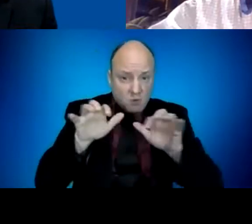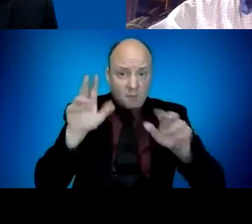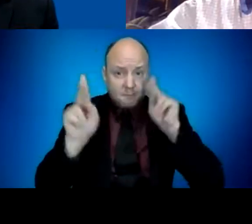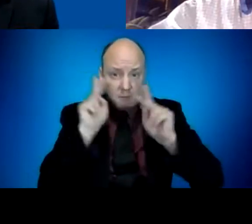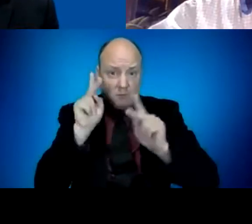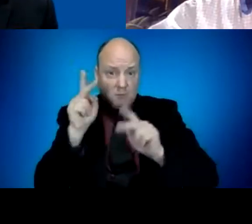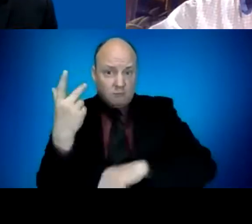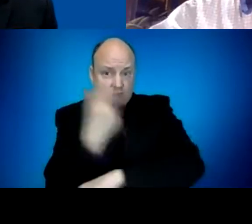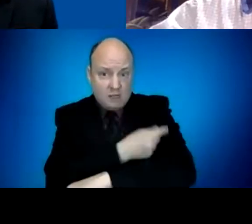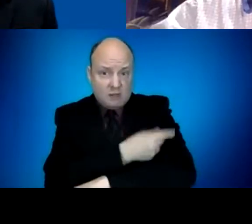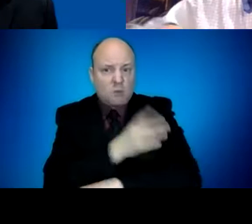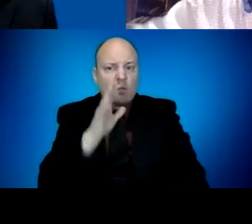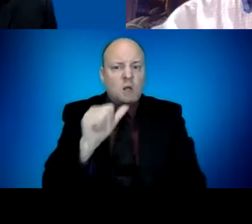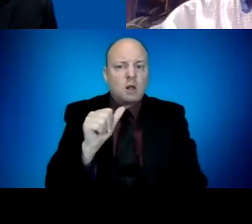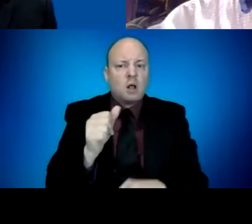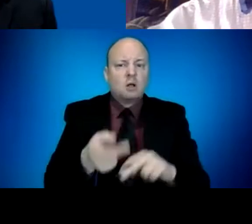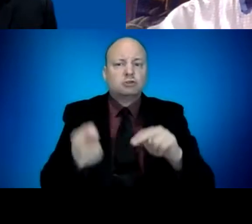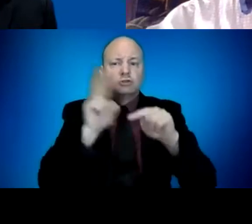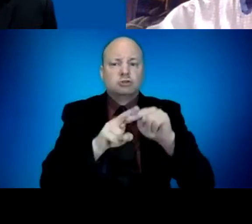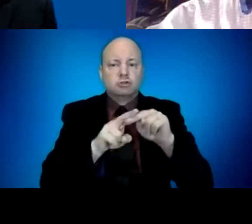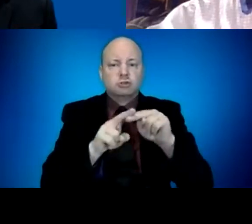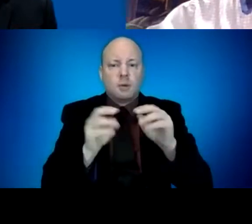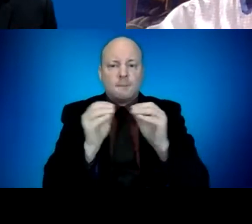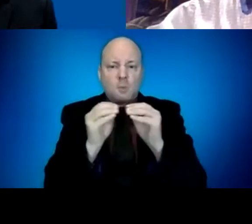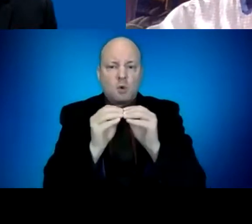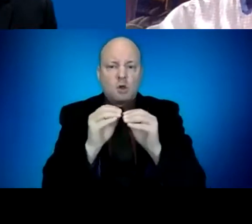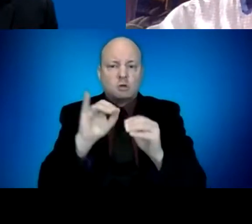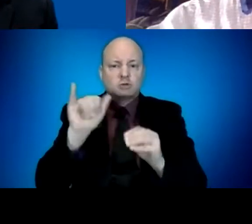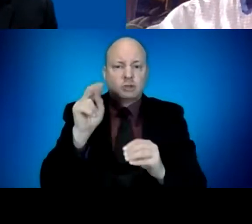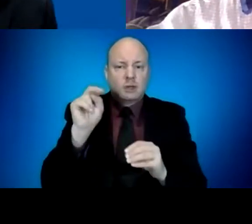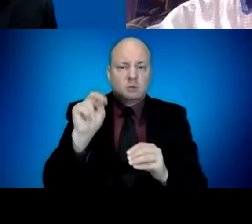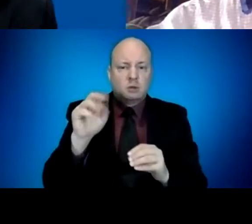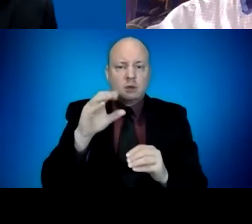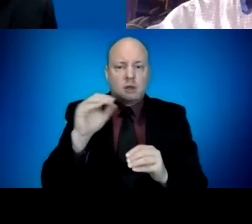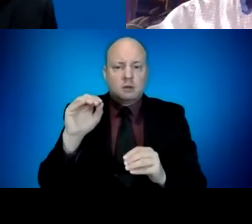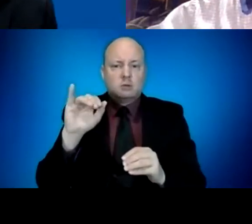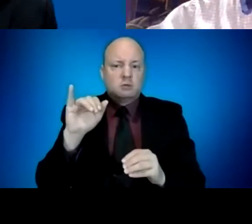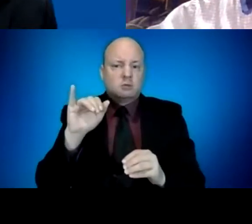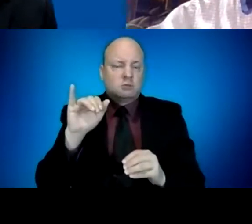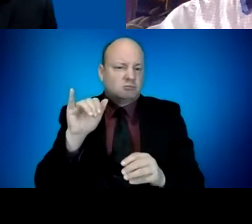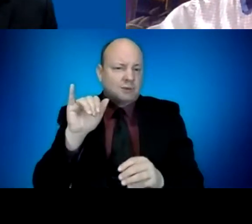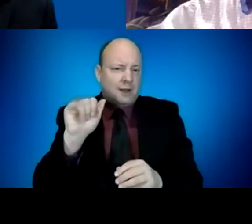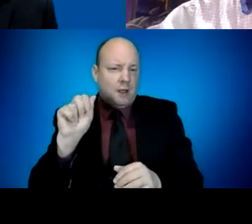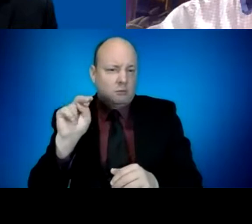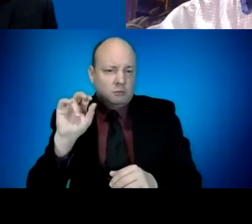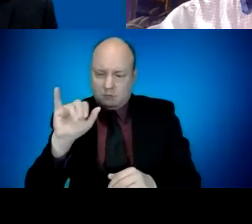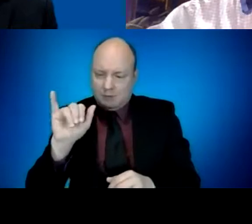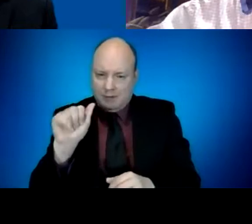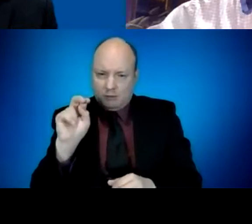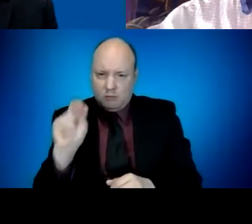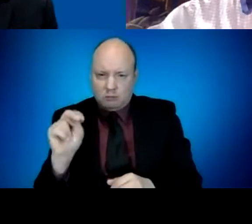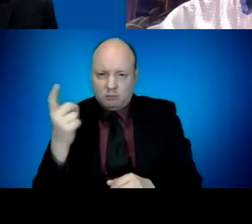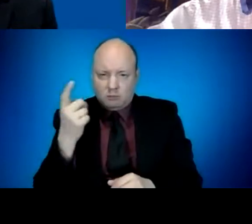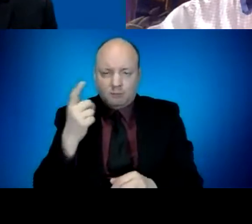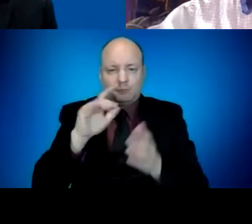so I think as I indicated to the committee on Wednesday, you're right. The Johnson & Johnson vaccine is a critical piece of the surge in